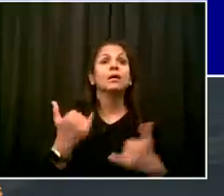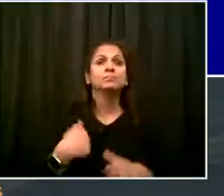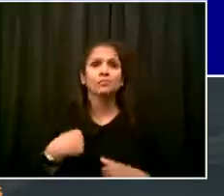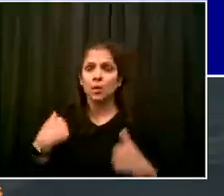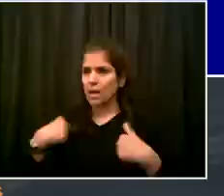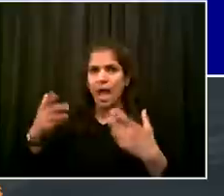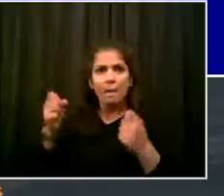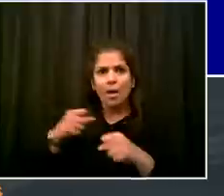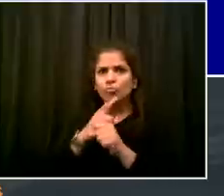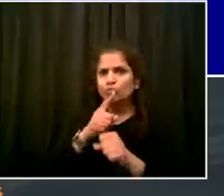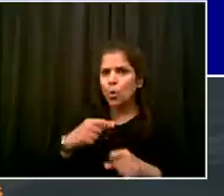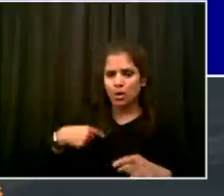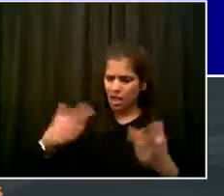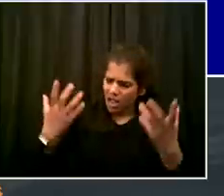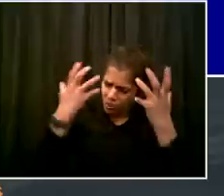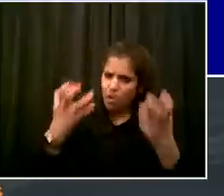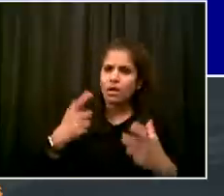steps.